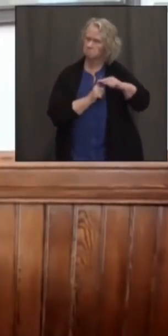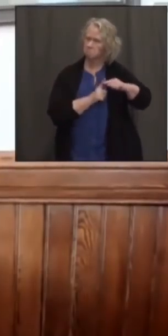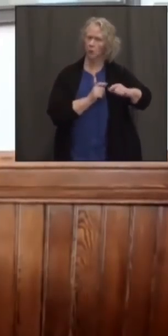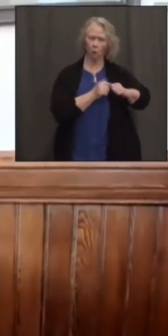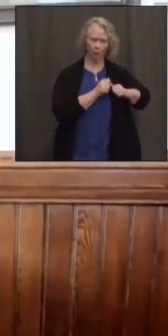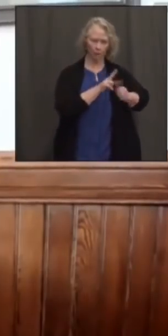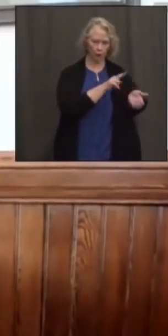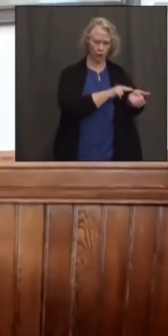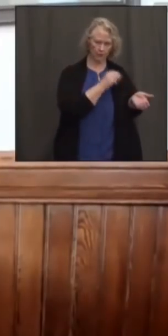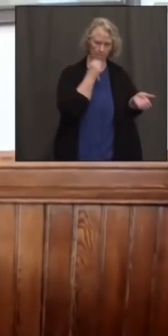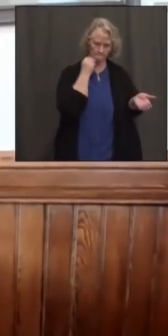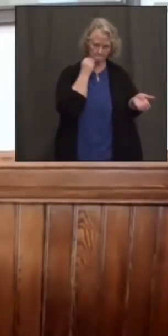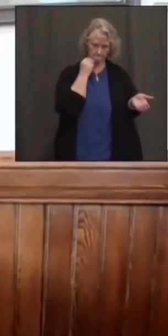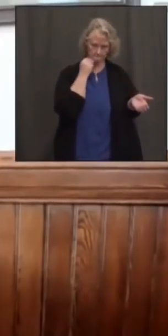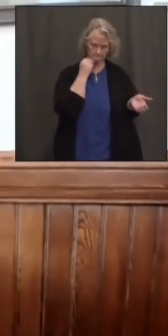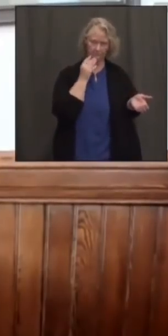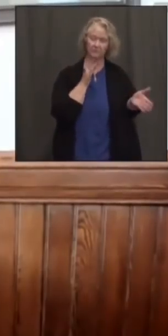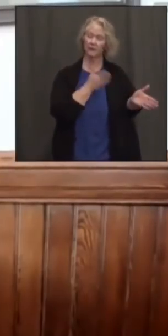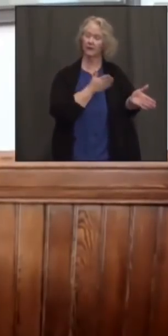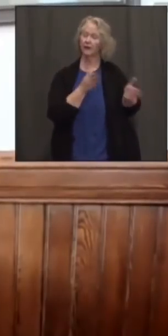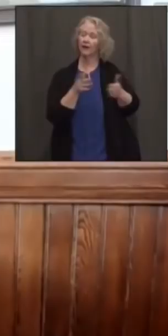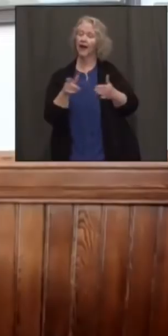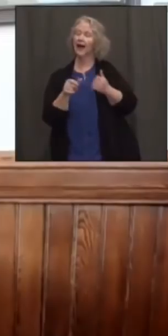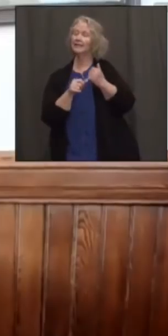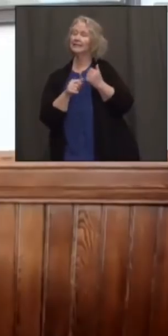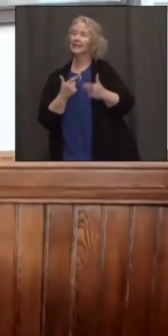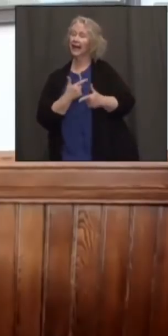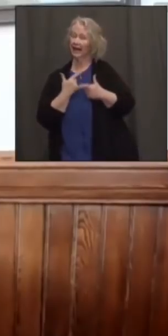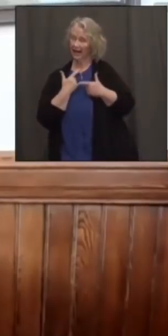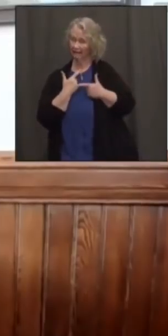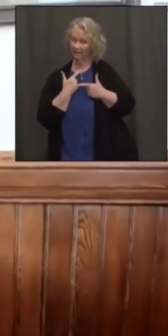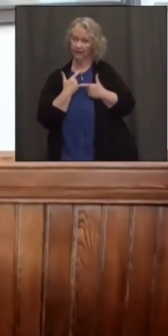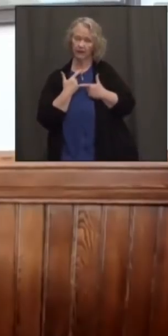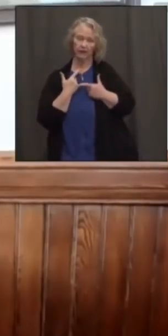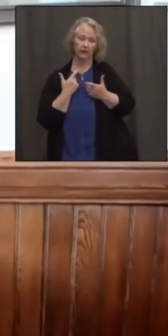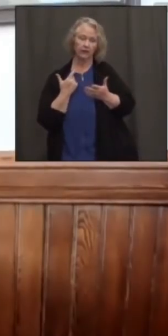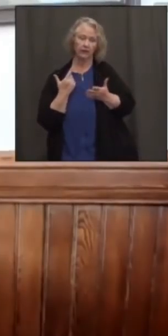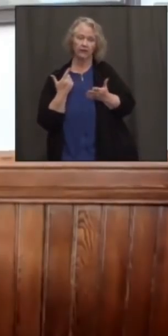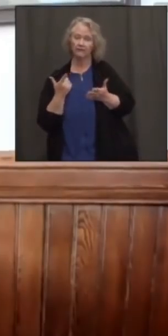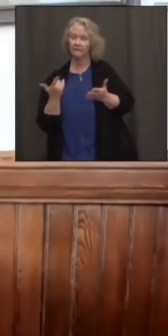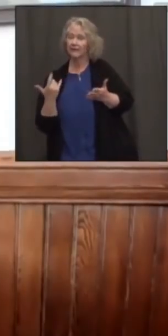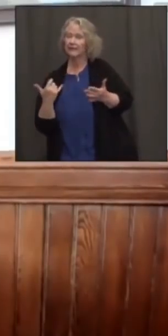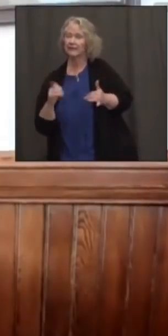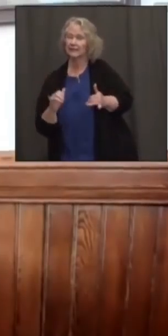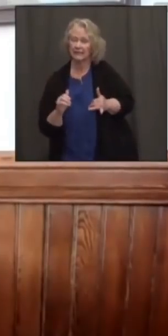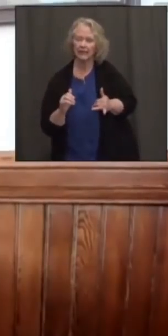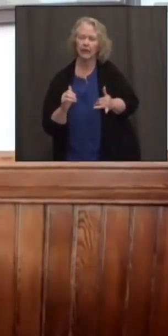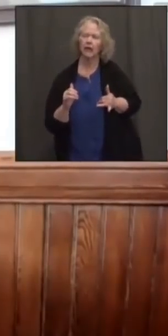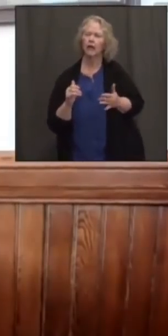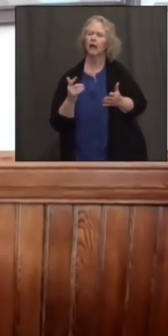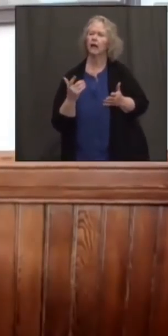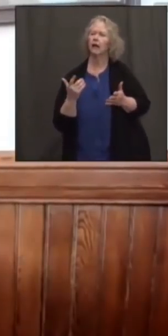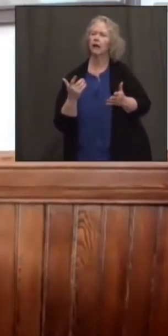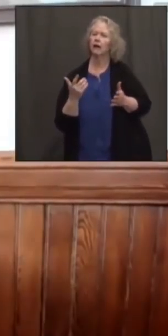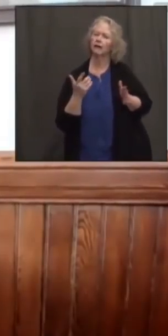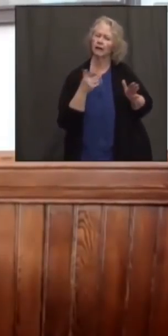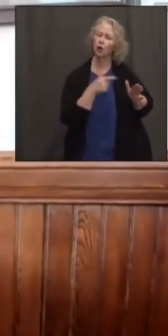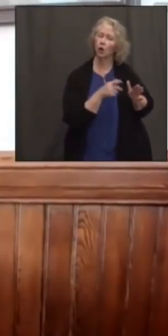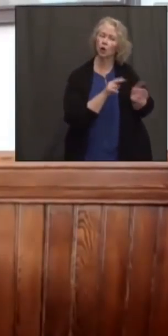homes. So when it came to the assisted living facilities where there are still work that's being done on the nursing home side,